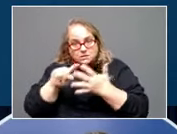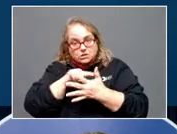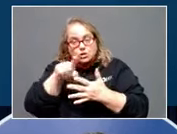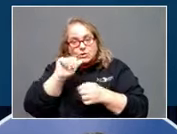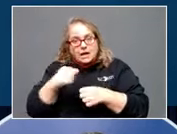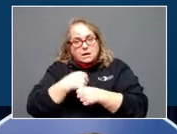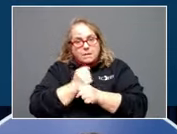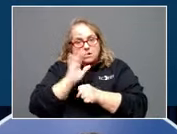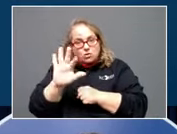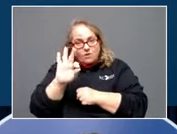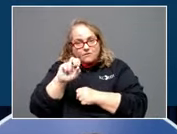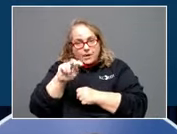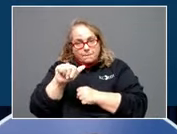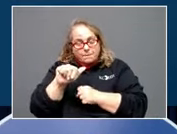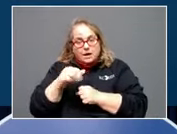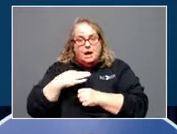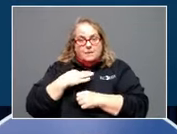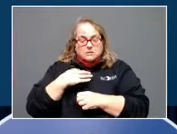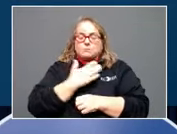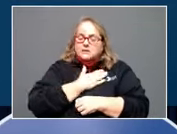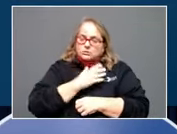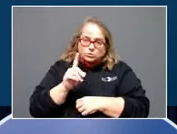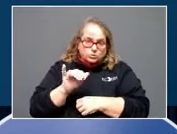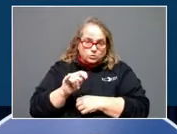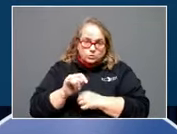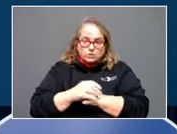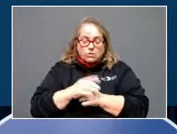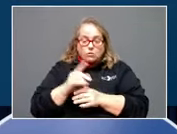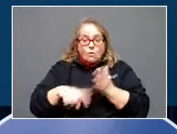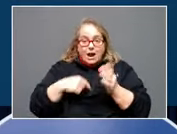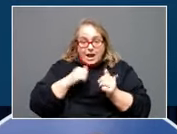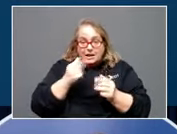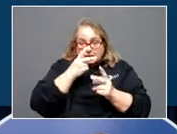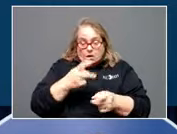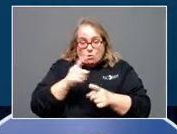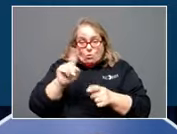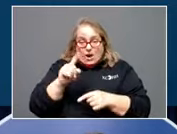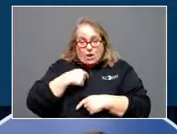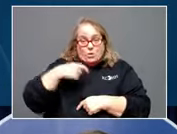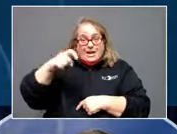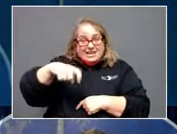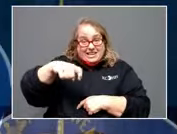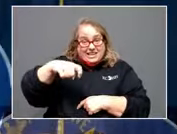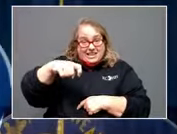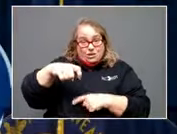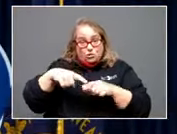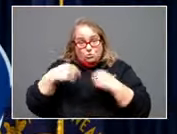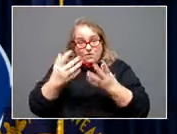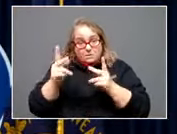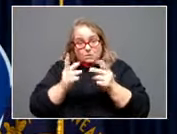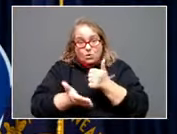claim. Please do it. From what I can tell, where we need to provide people help,